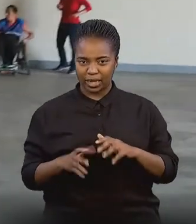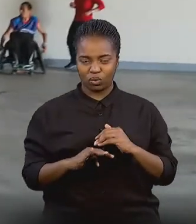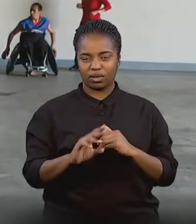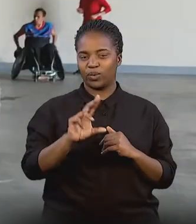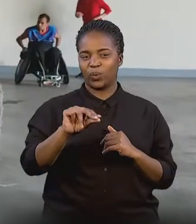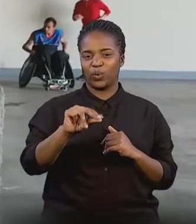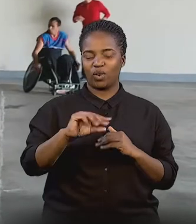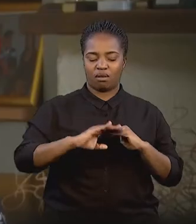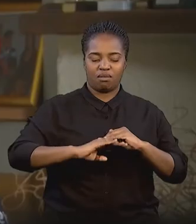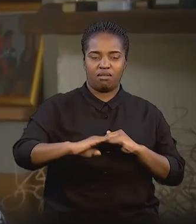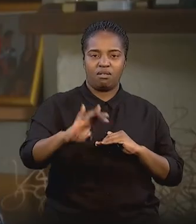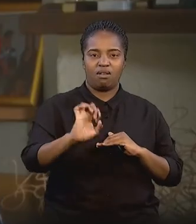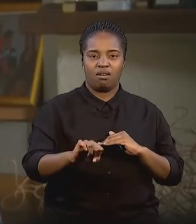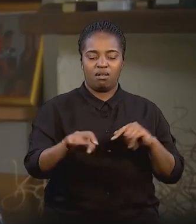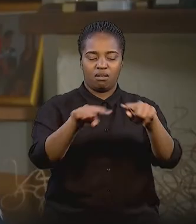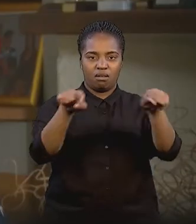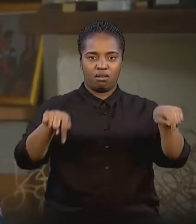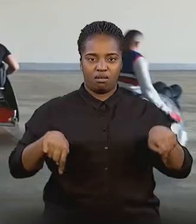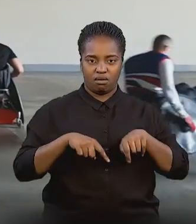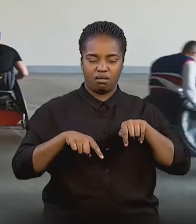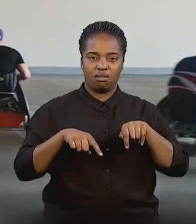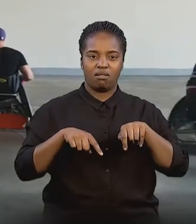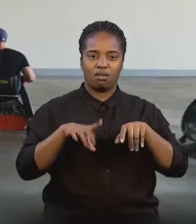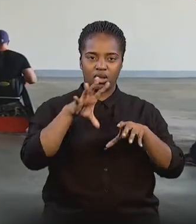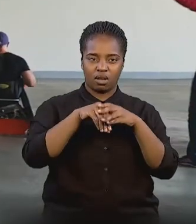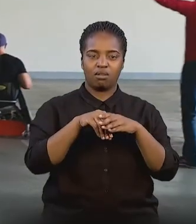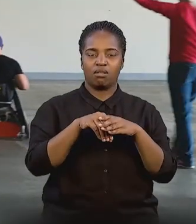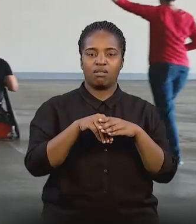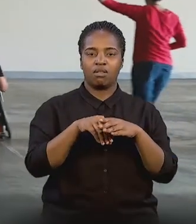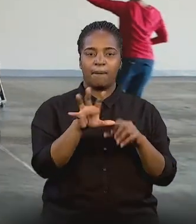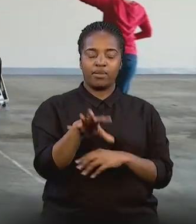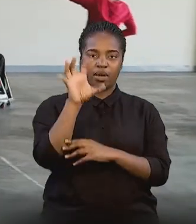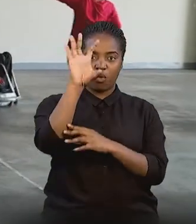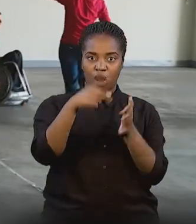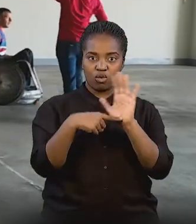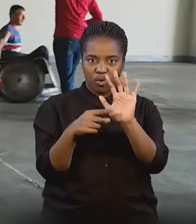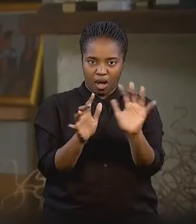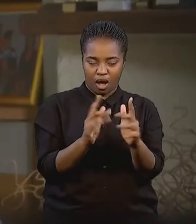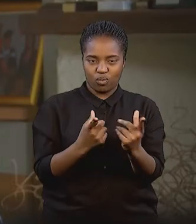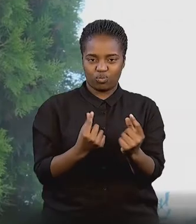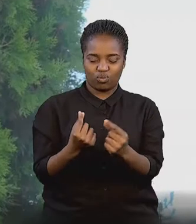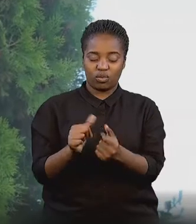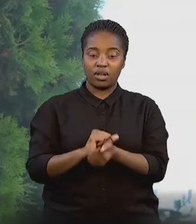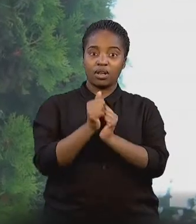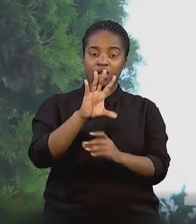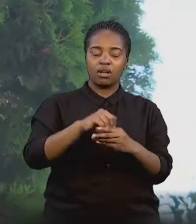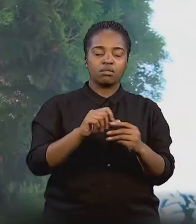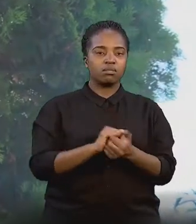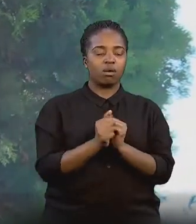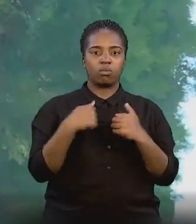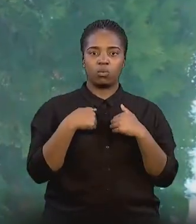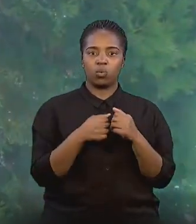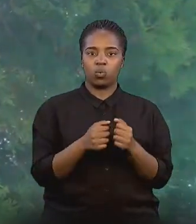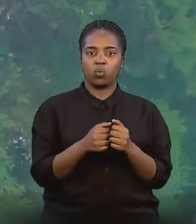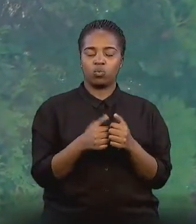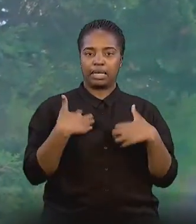grass, but I say, no, it's on, like, an indoor basketball court, and I show them exactly how to do it. Playing sports has kept